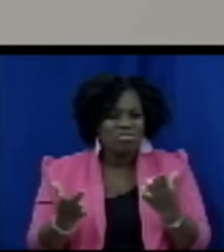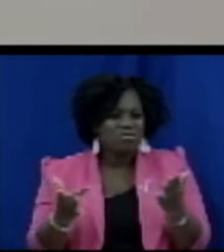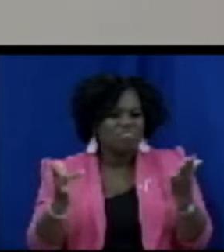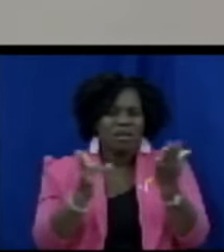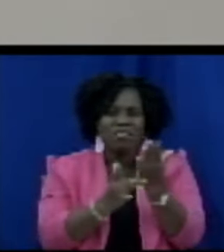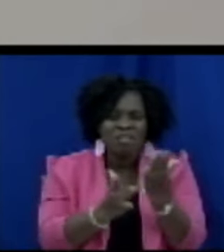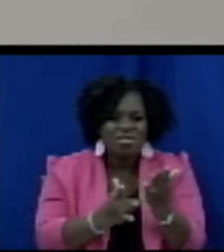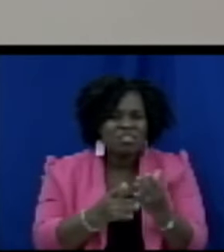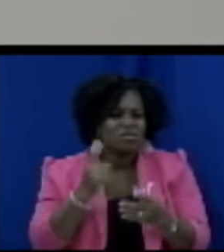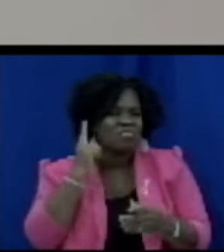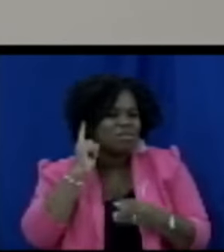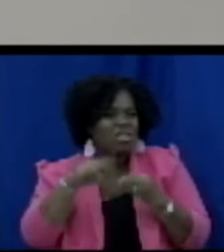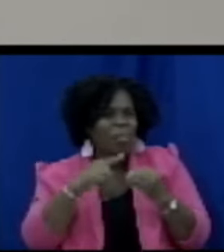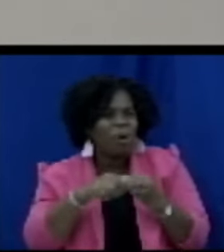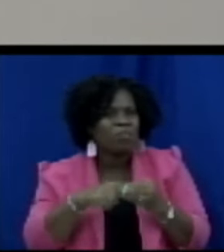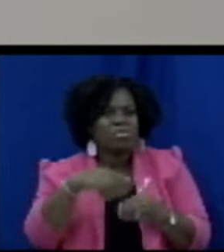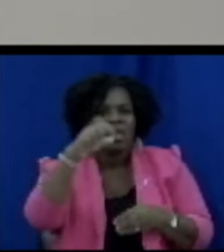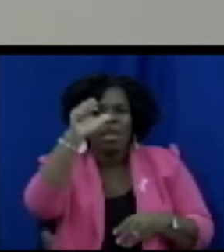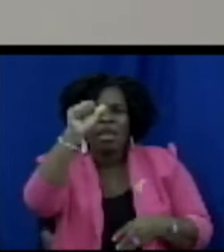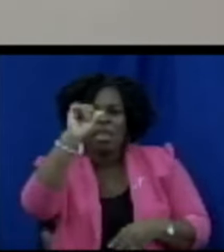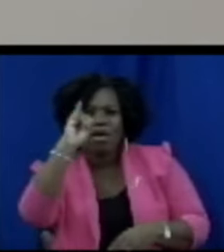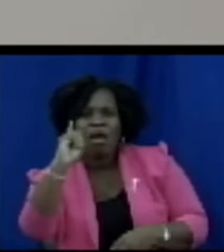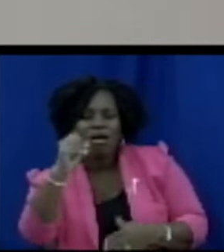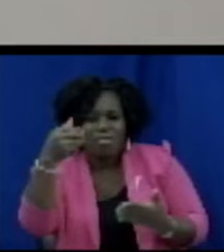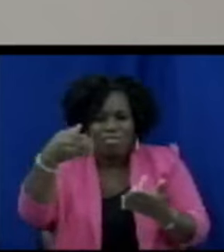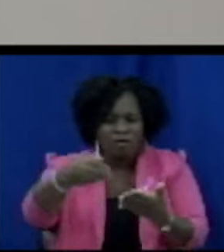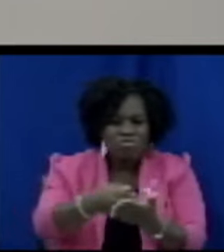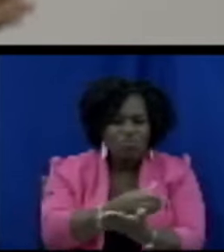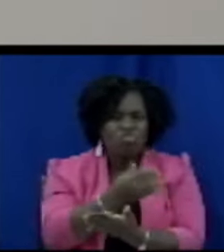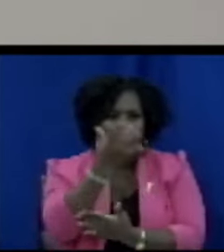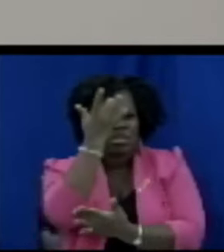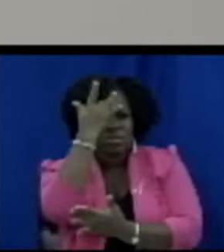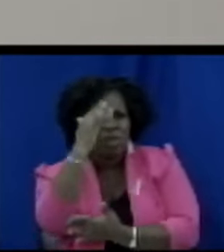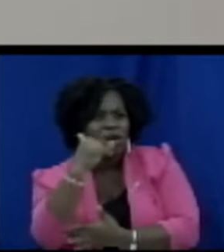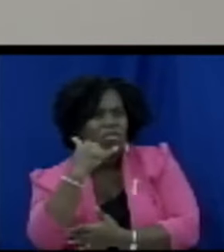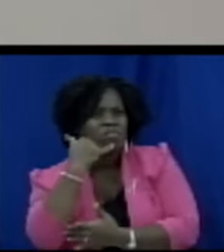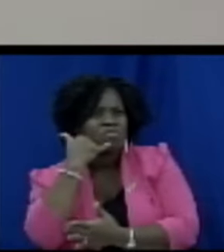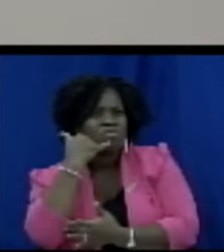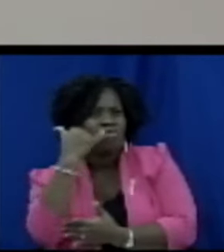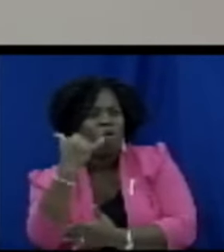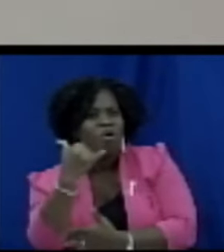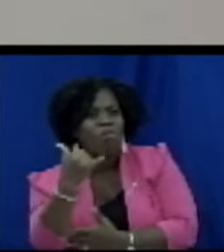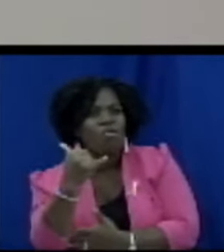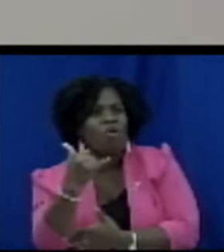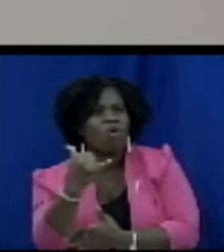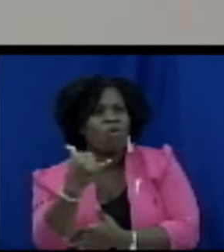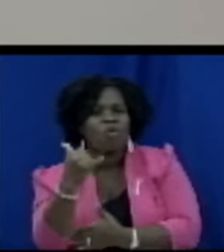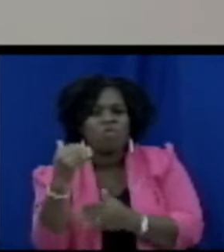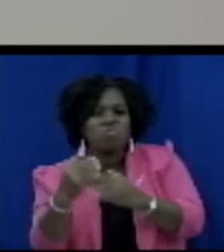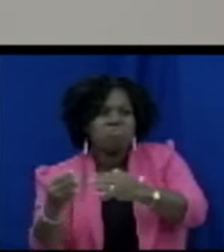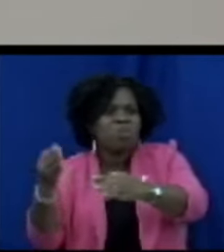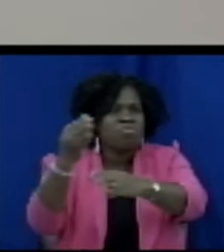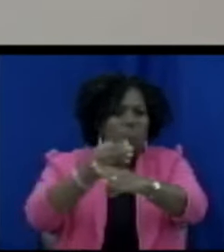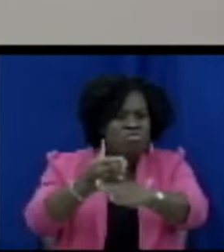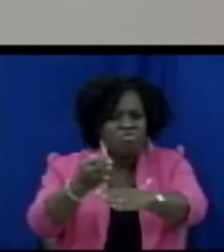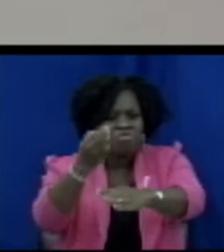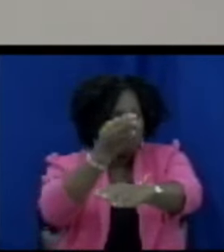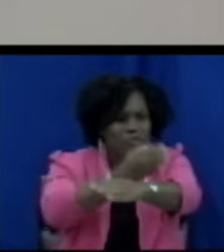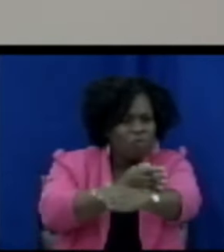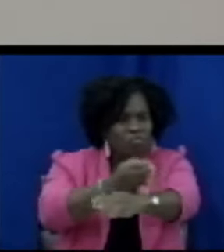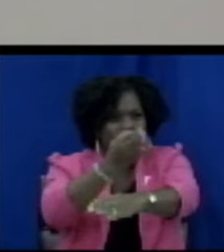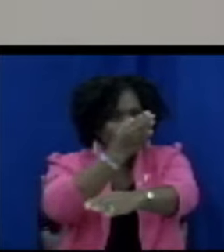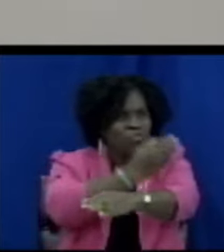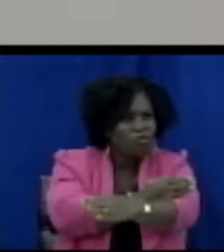you hear about new smartphones moving from one level to the next so